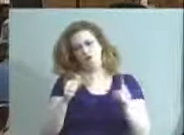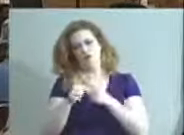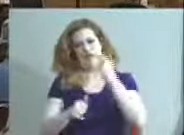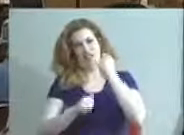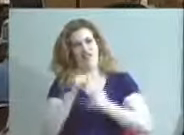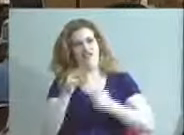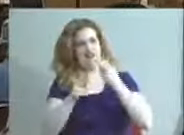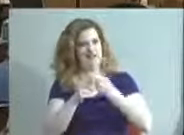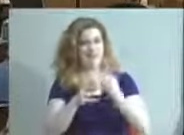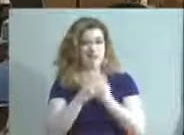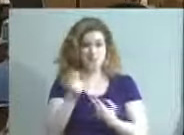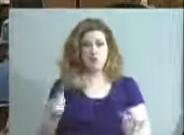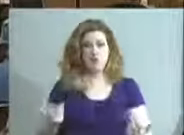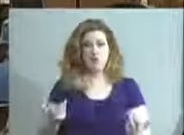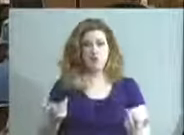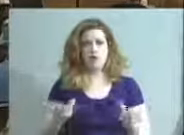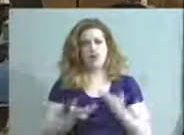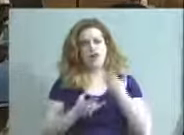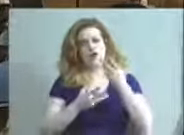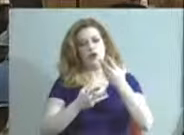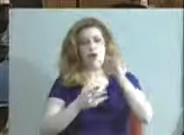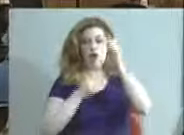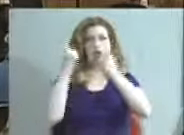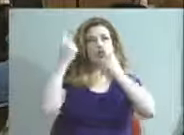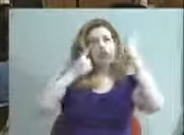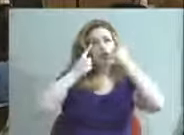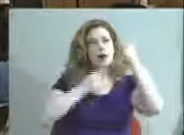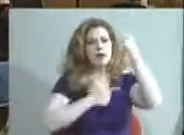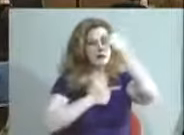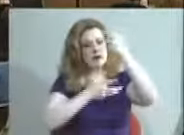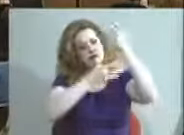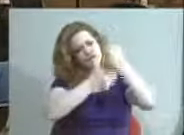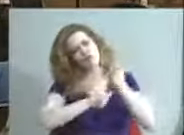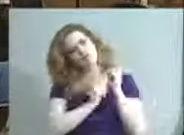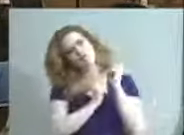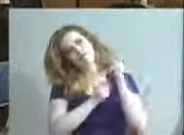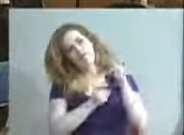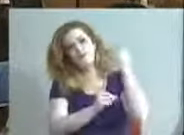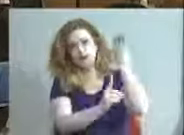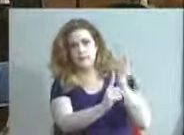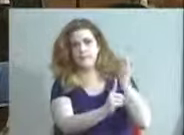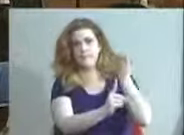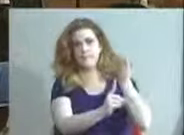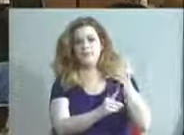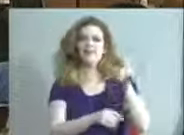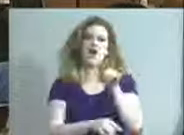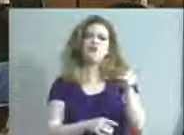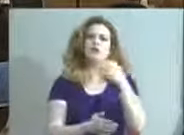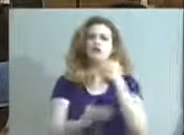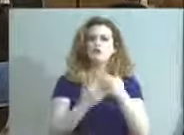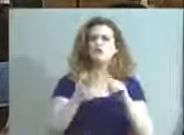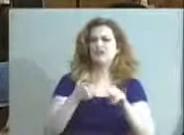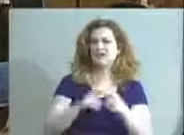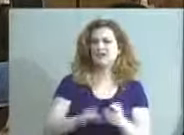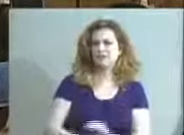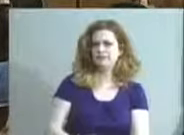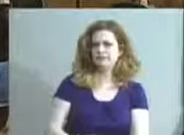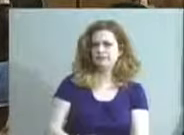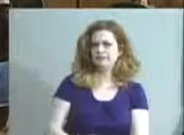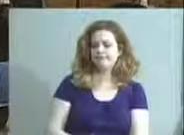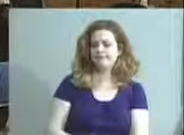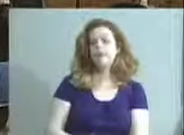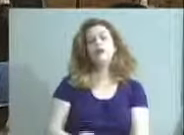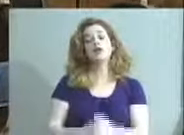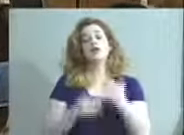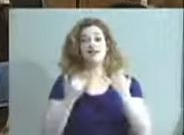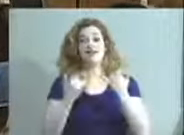who had entrusted their thoughts and mind to him he was also a good friend so as we take